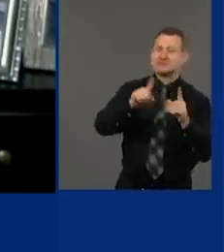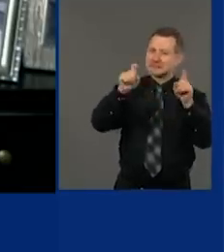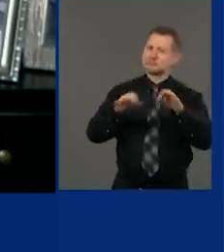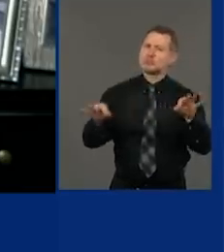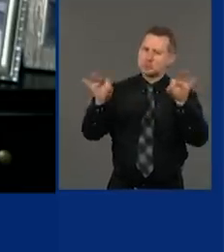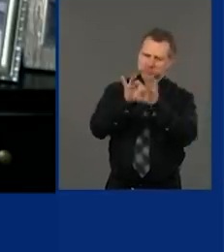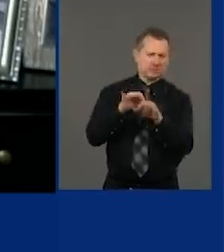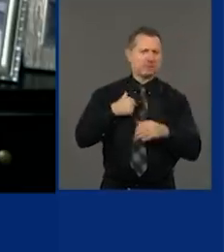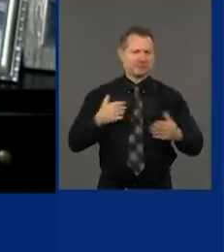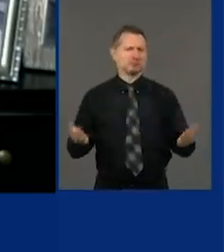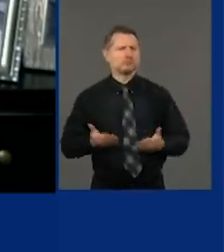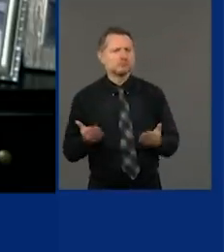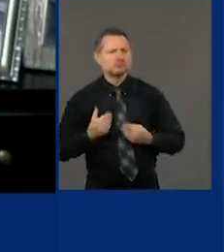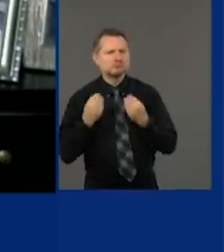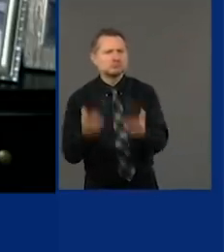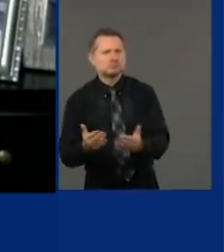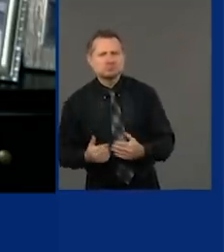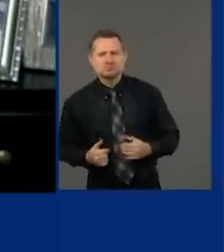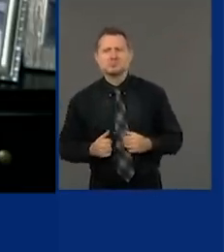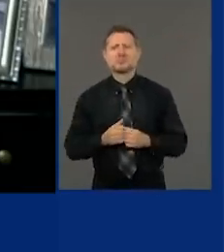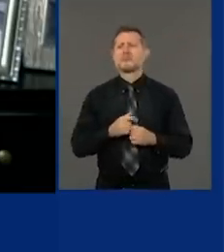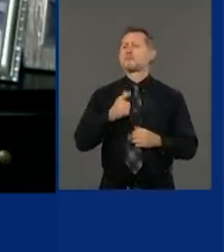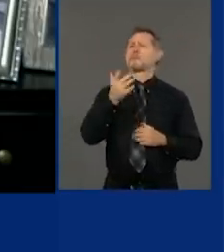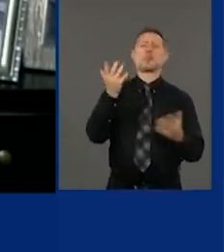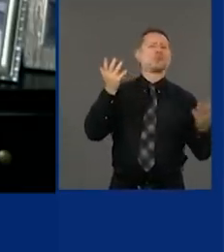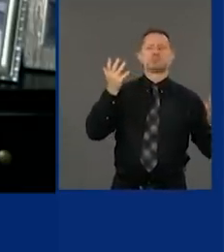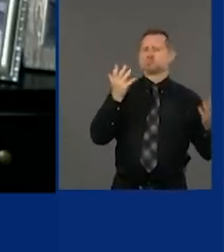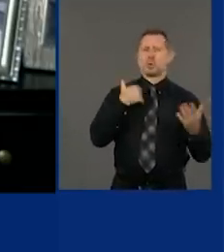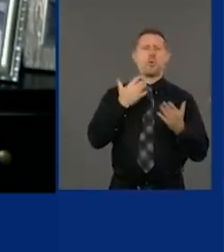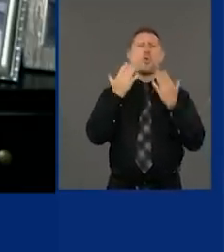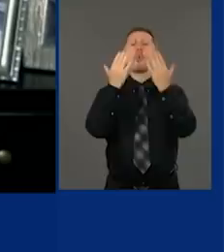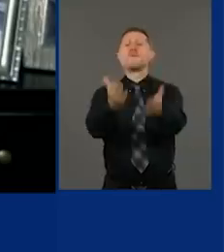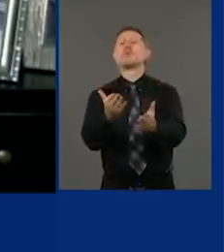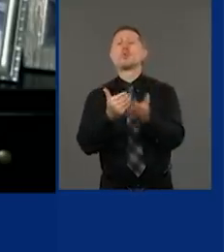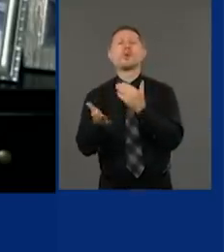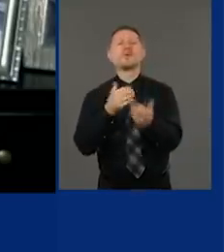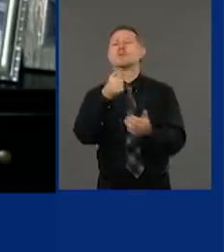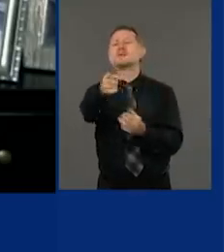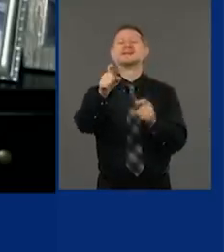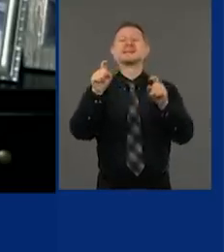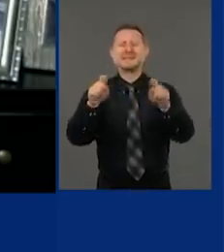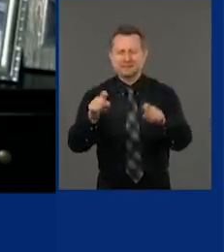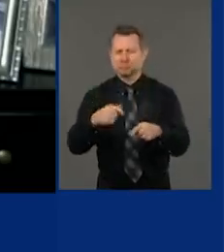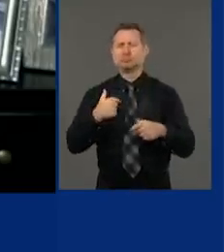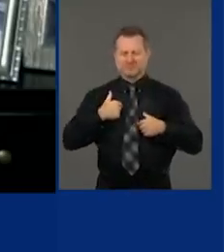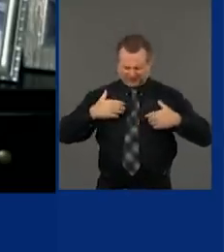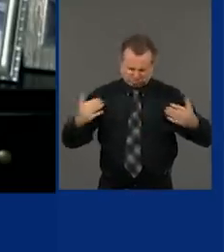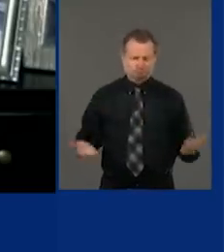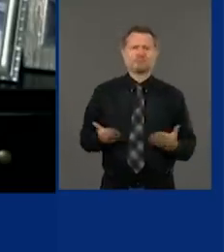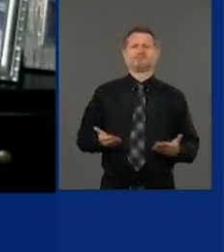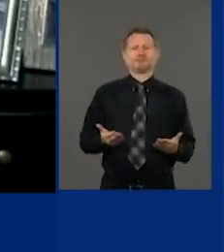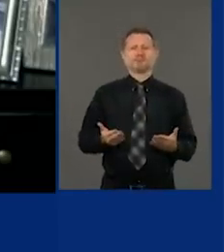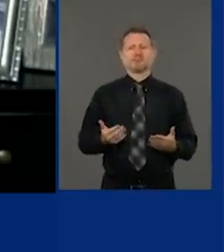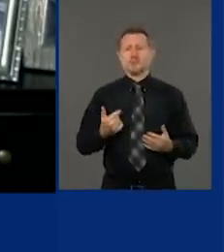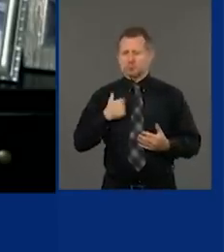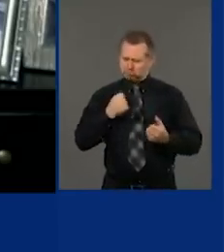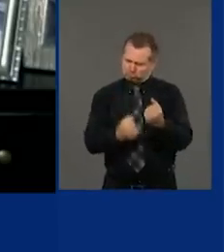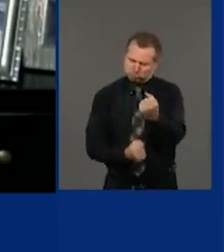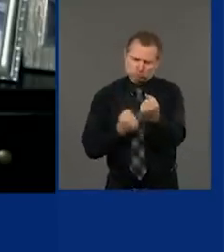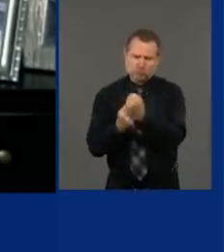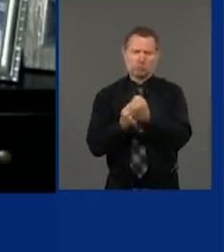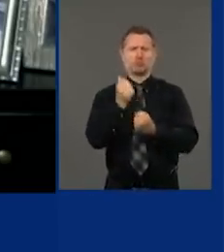that. So you have an open offer, whatever you need. But we're also 100 percent behind you.